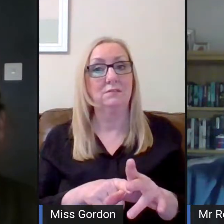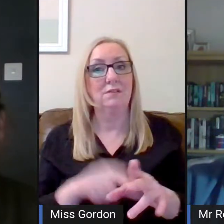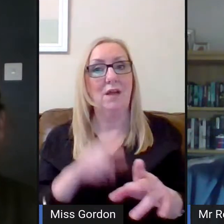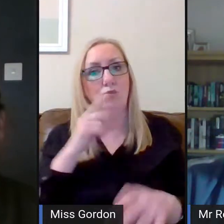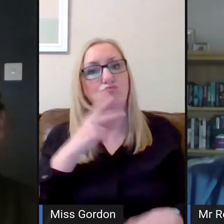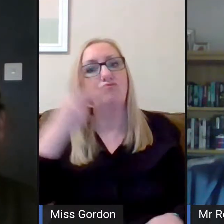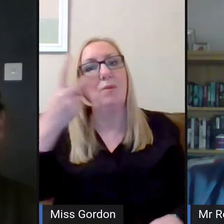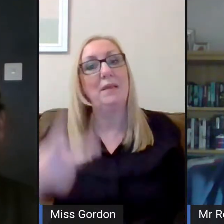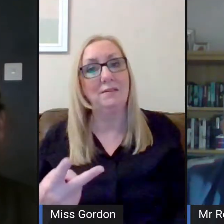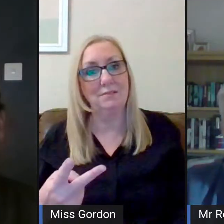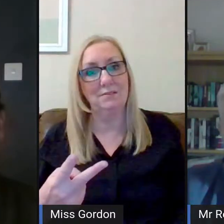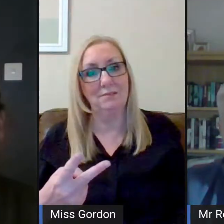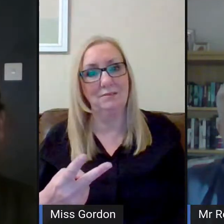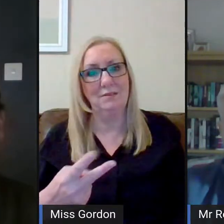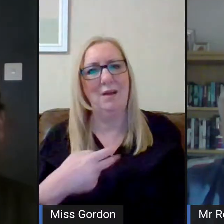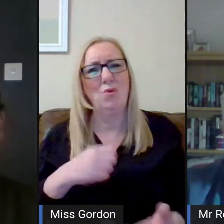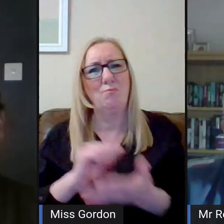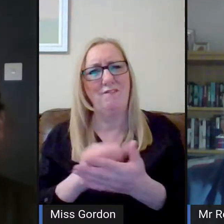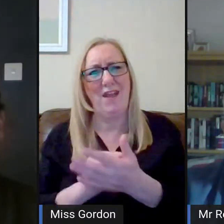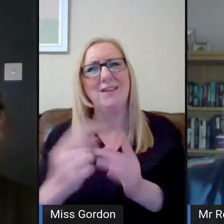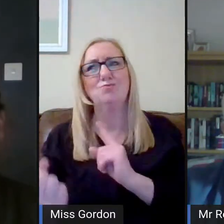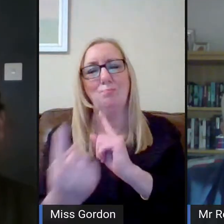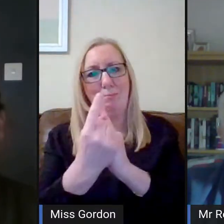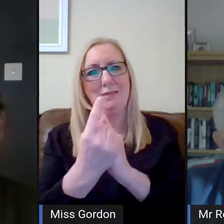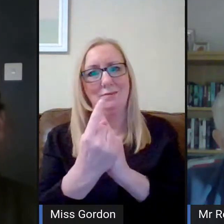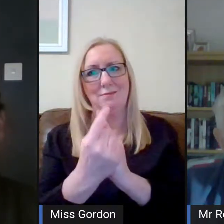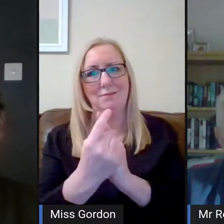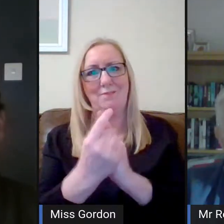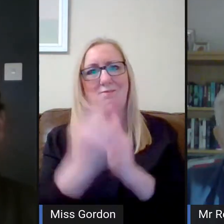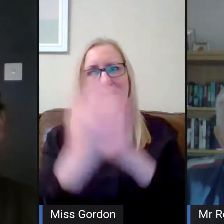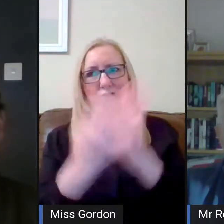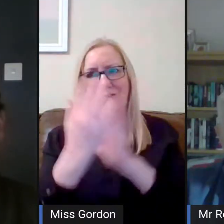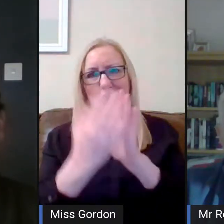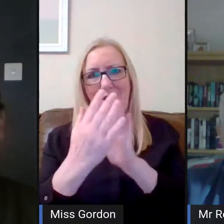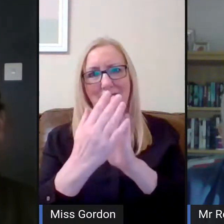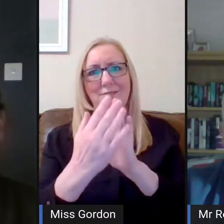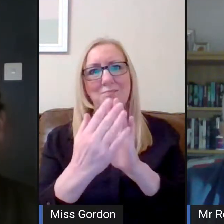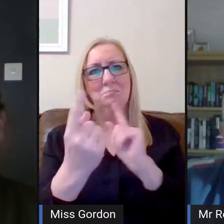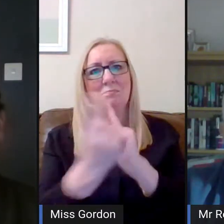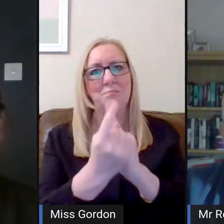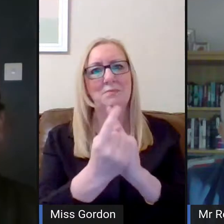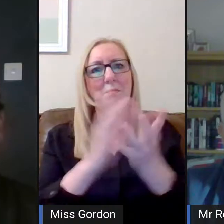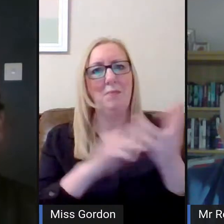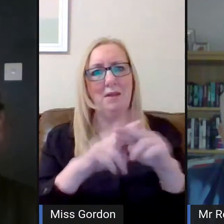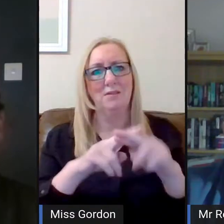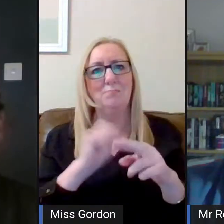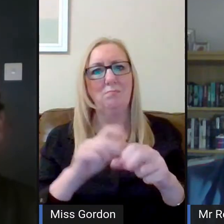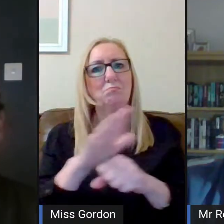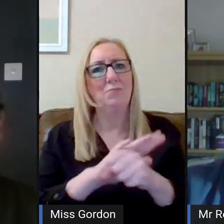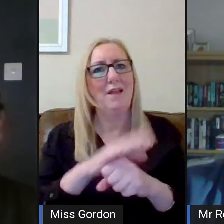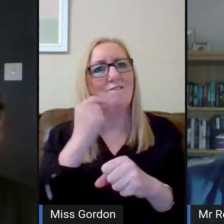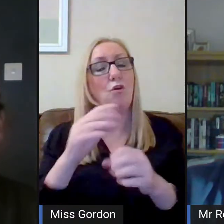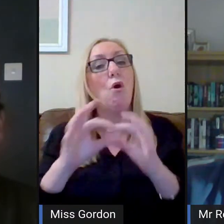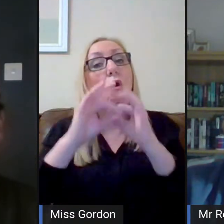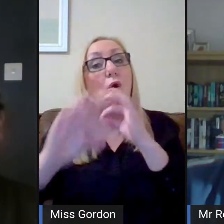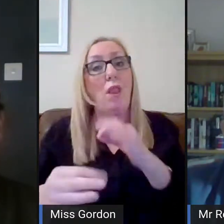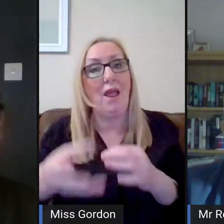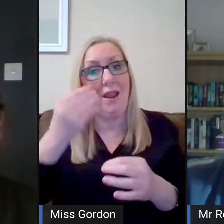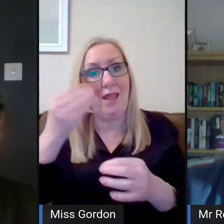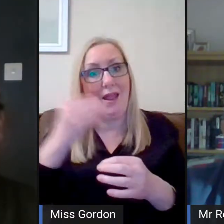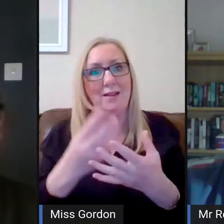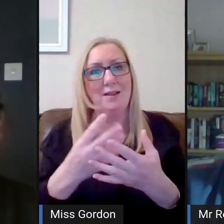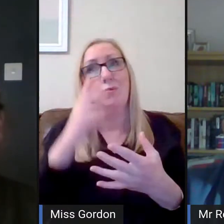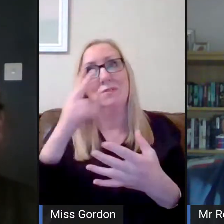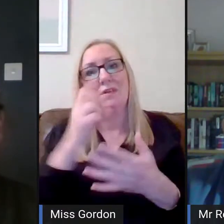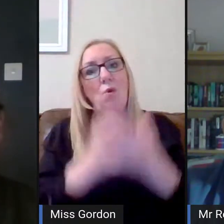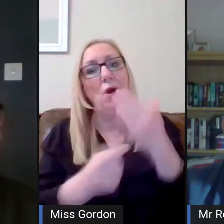this as opposed to meeting parents. In fact, I definitely wouldn't. But there certainly is a place for online learning. And we'll see where that takes